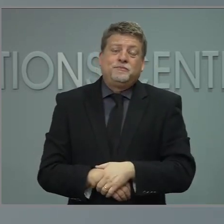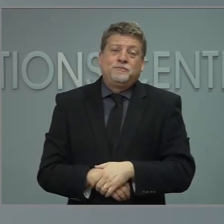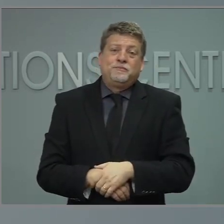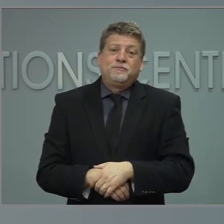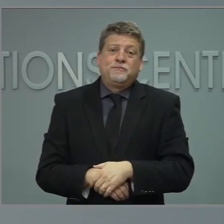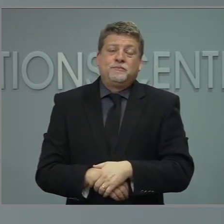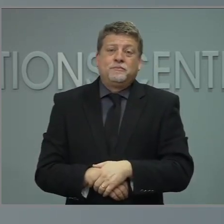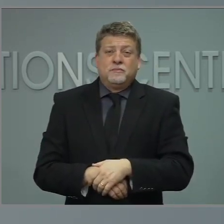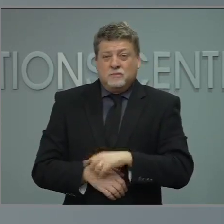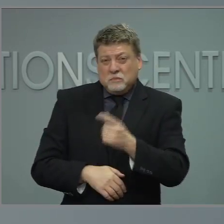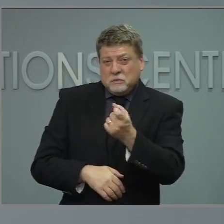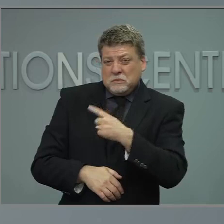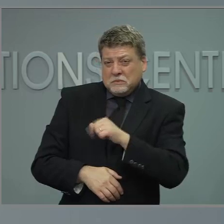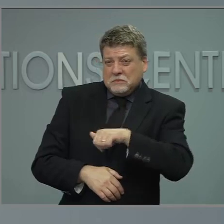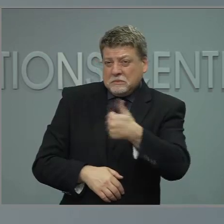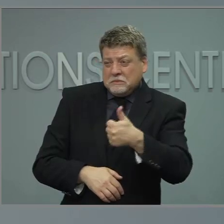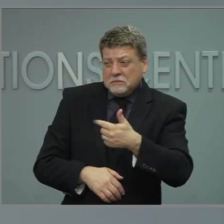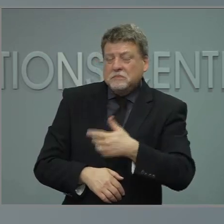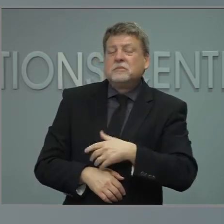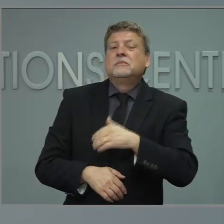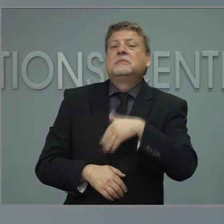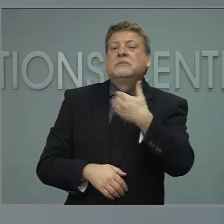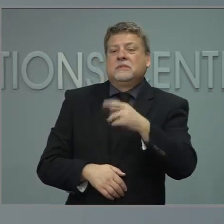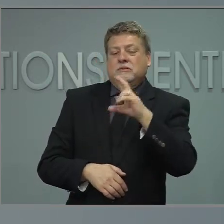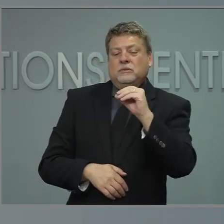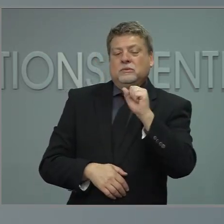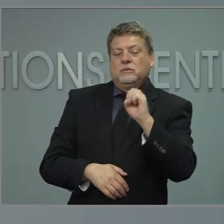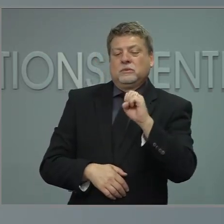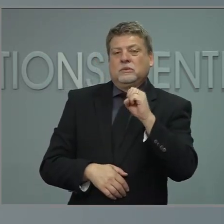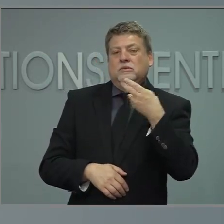Our next question is from Rose Hoban with NC Health News.